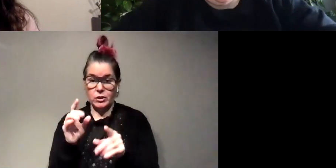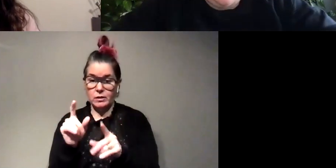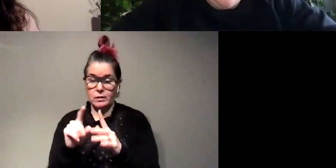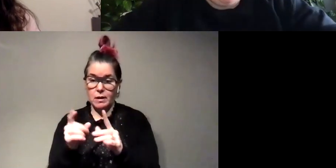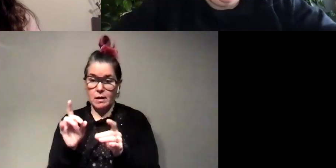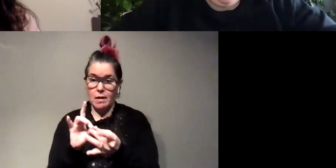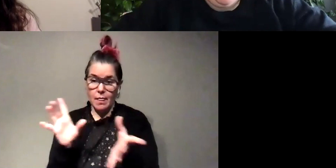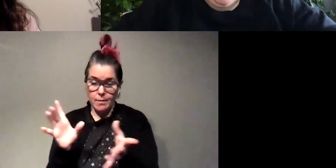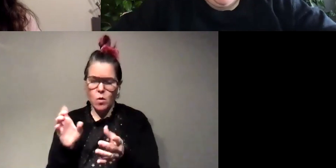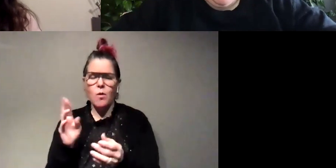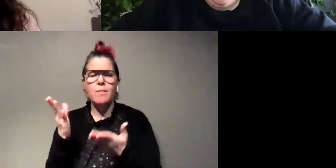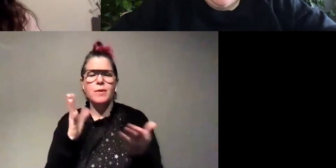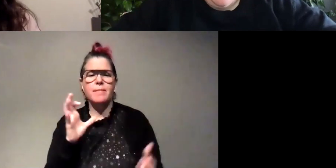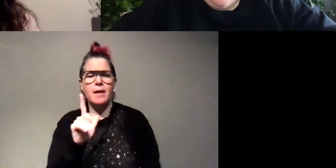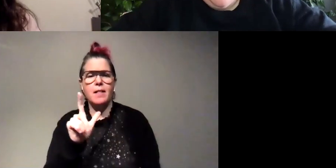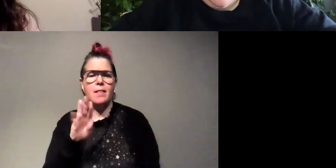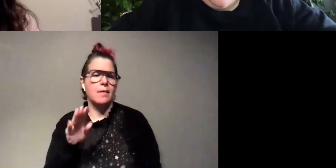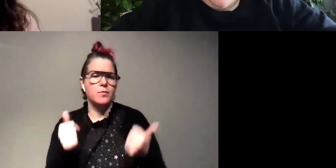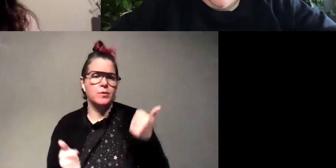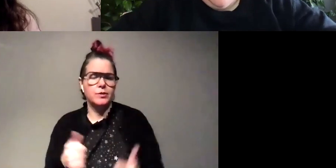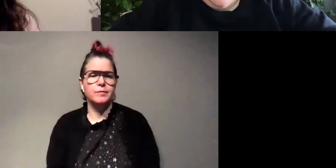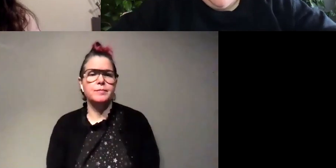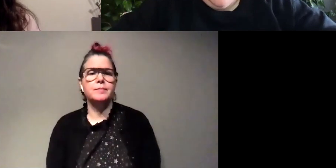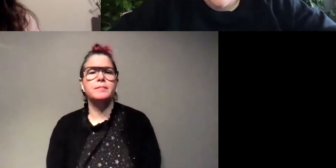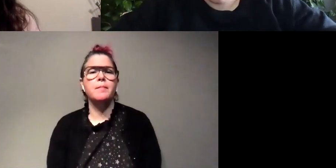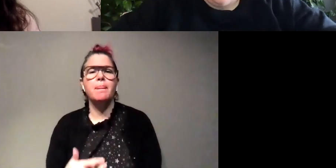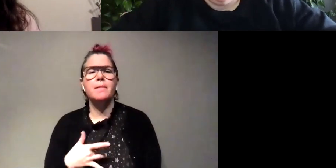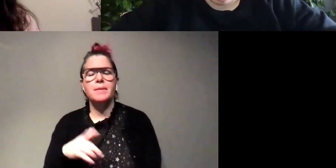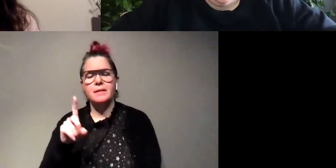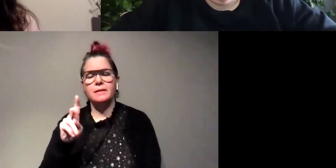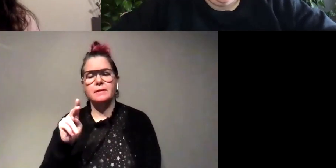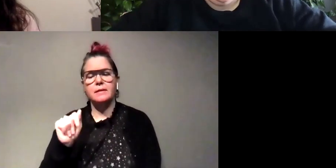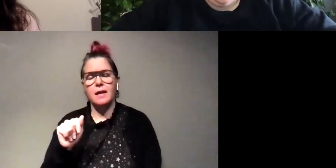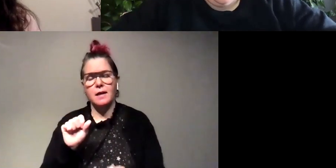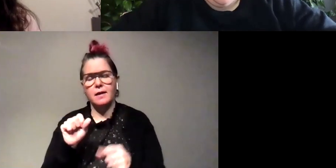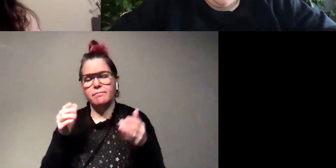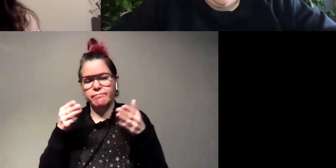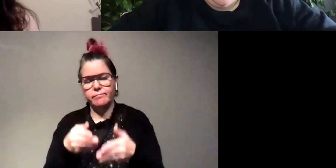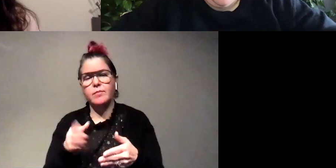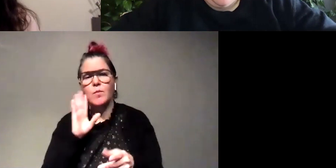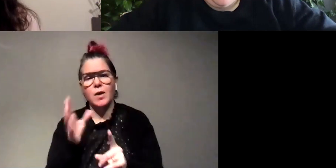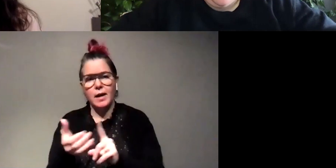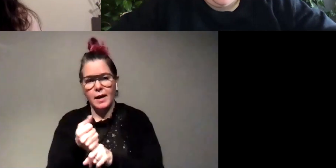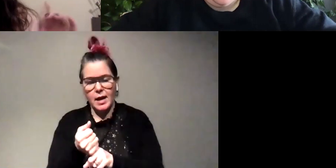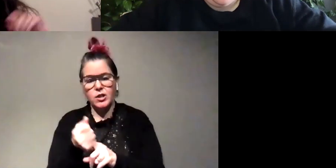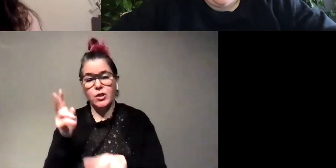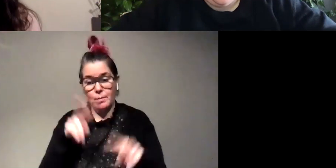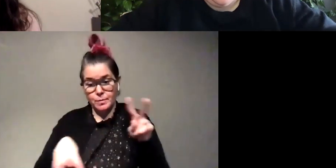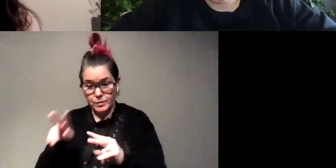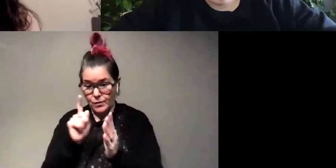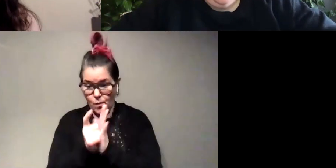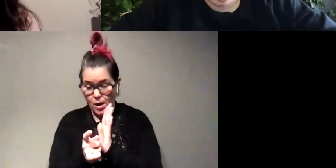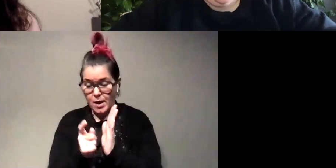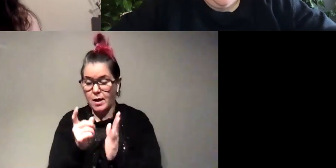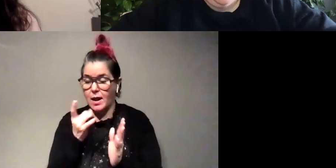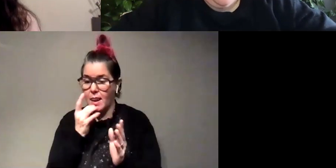and then bring them back to the lab uh so most of the stuff we do is dna work so we'll catch them um either observe them for a while take their light